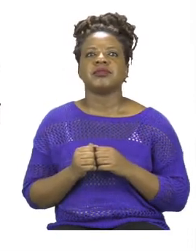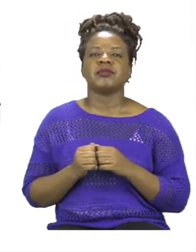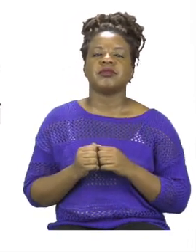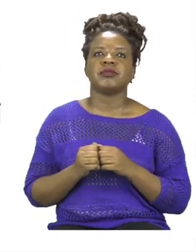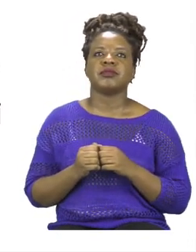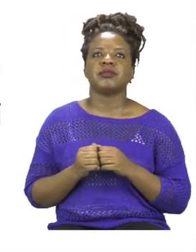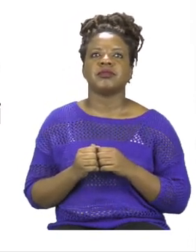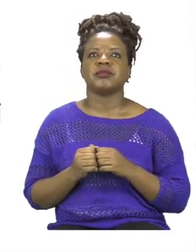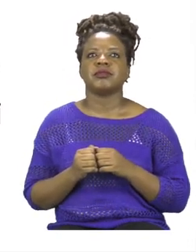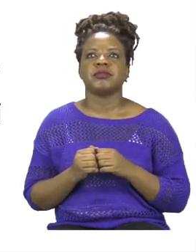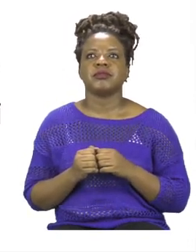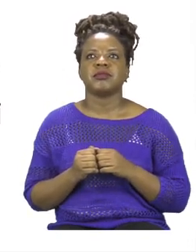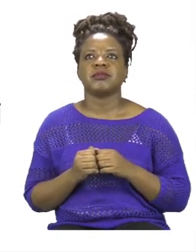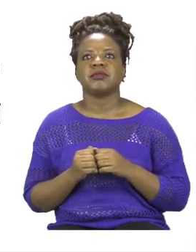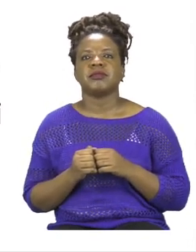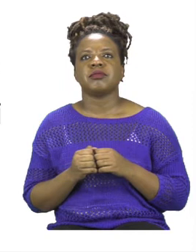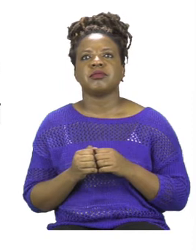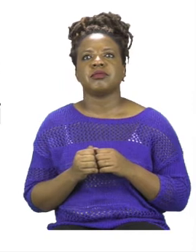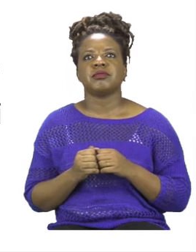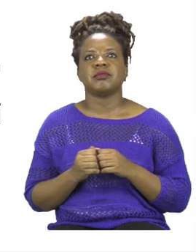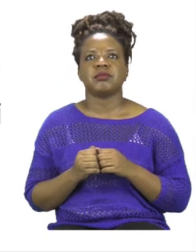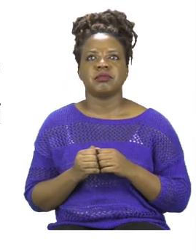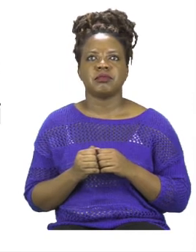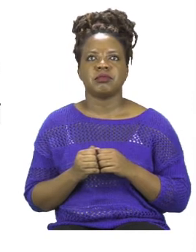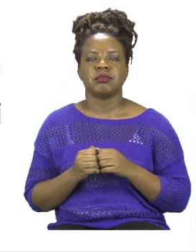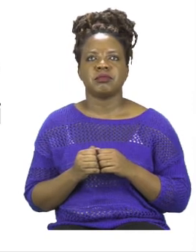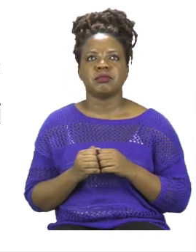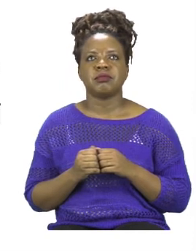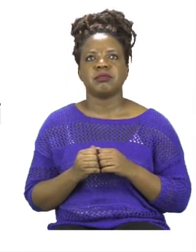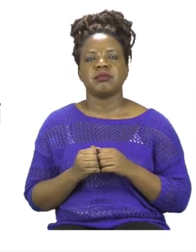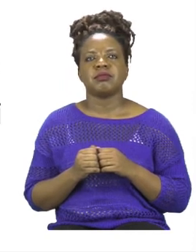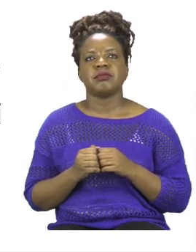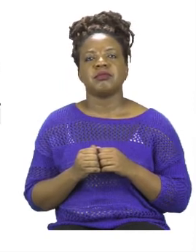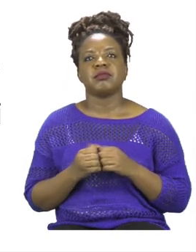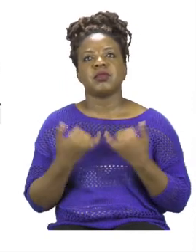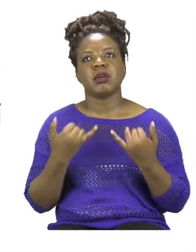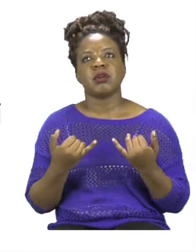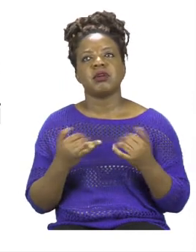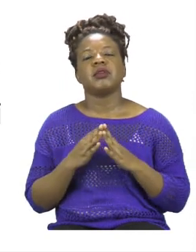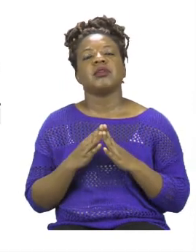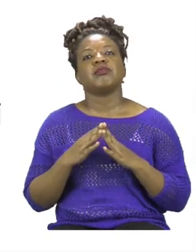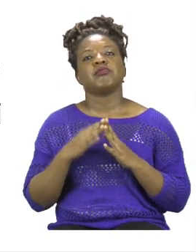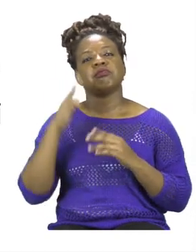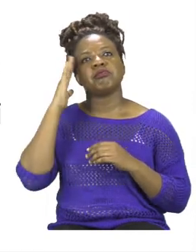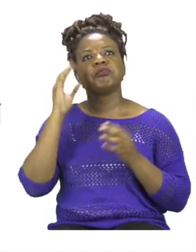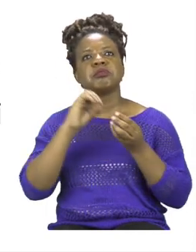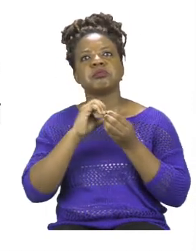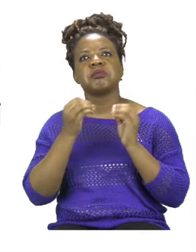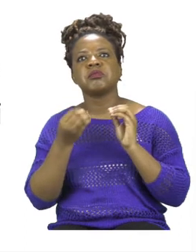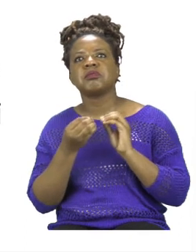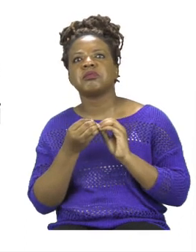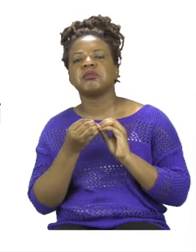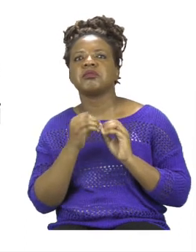help us to solve the problem. And then we also need to find out what we need to do. Are we adding?